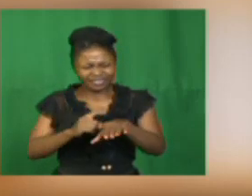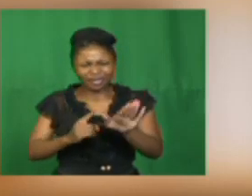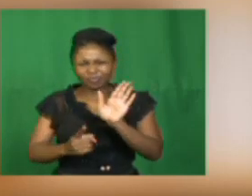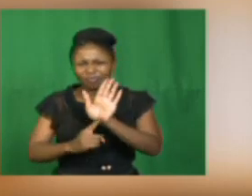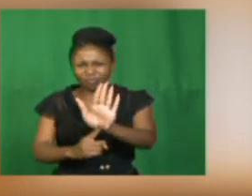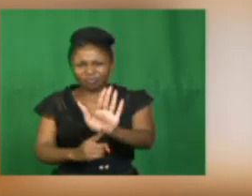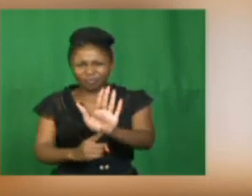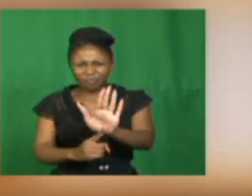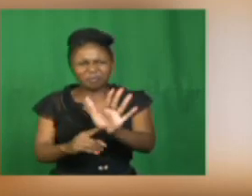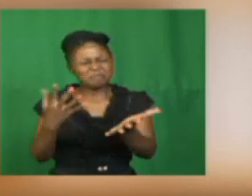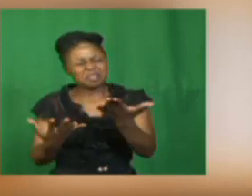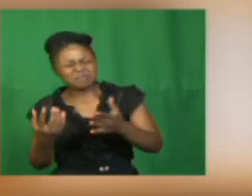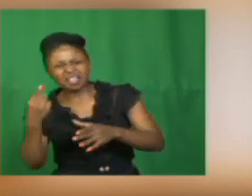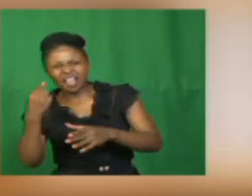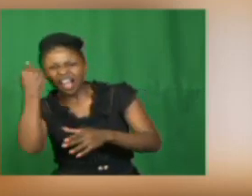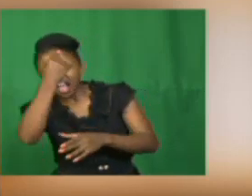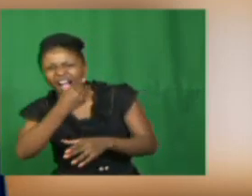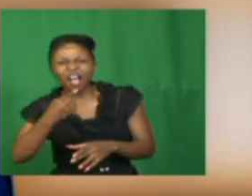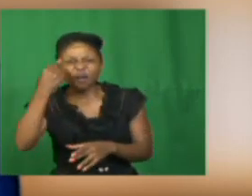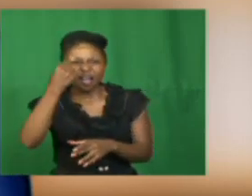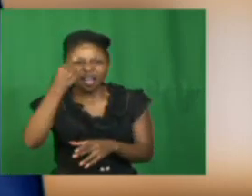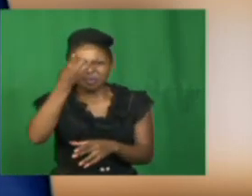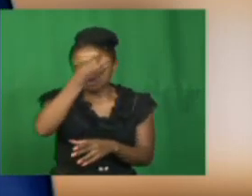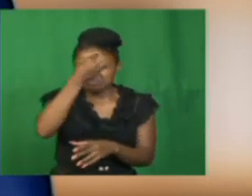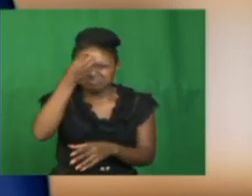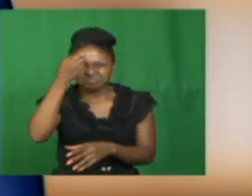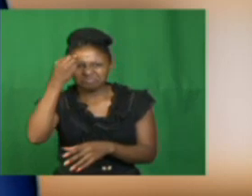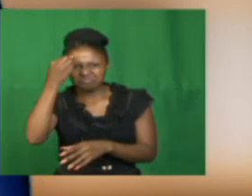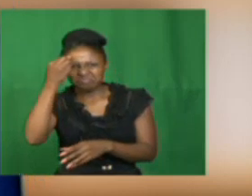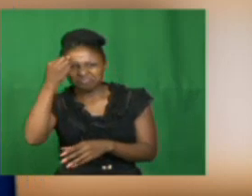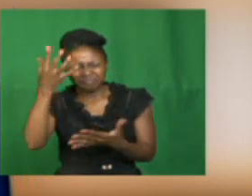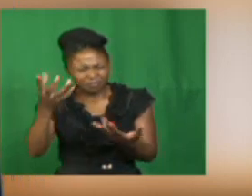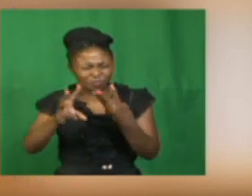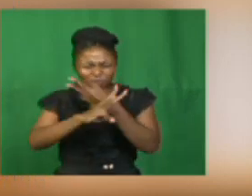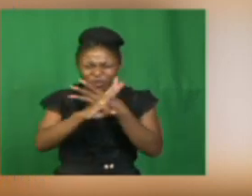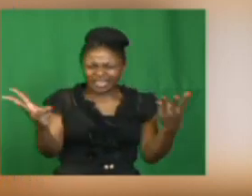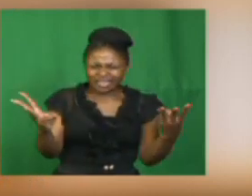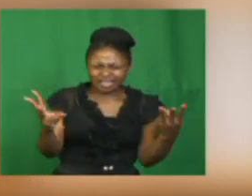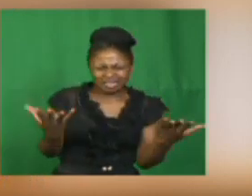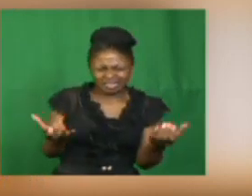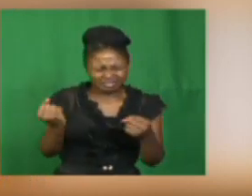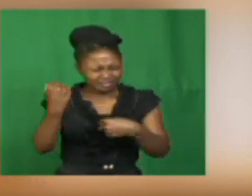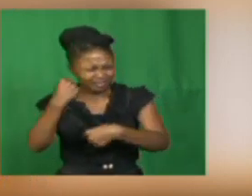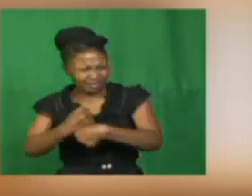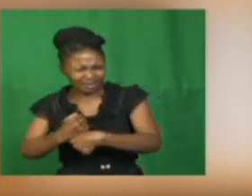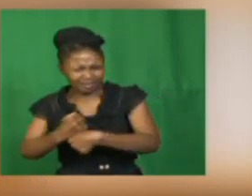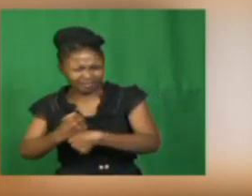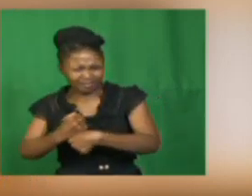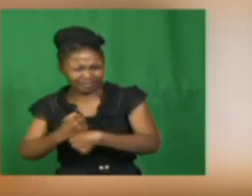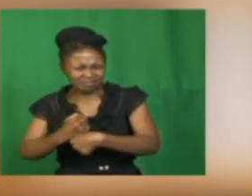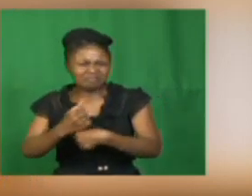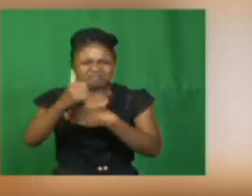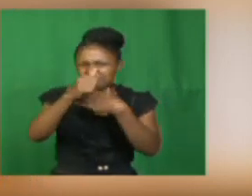be minutes, it can be a week, it can be a day, it can be a month,